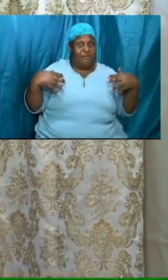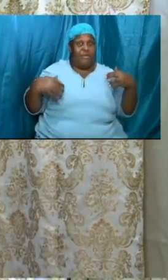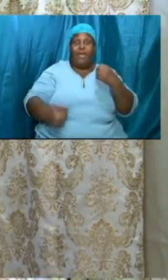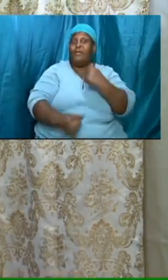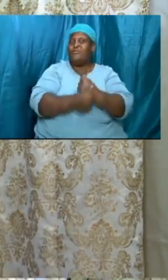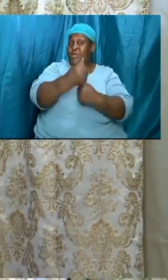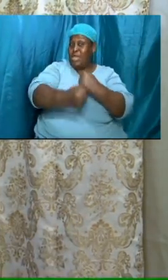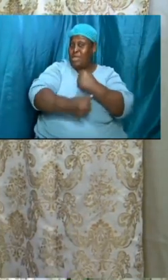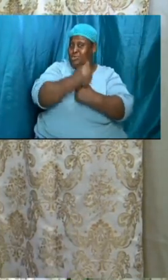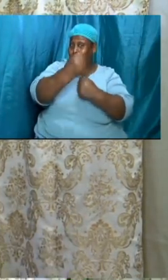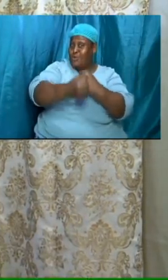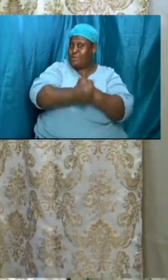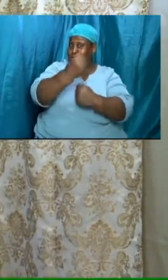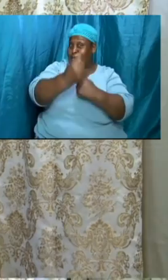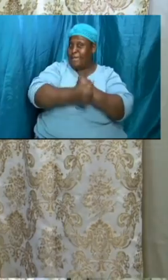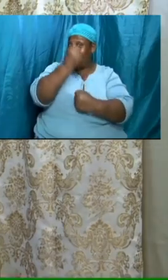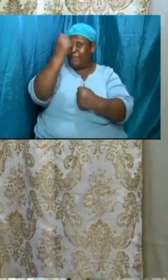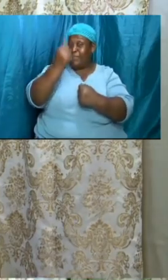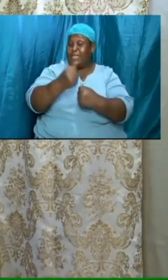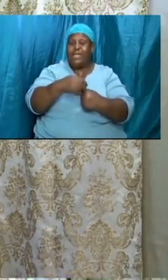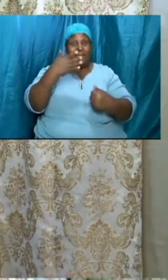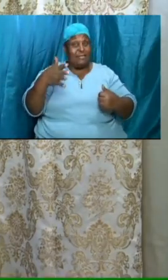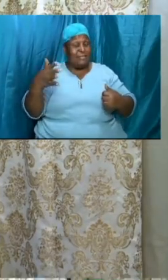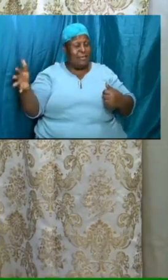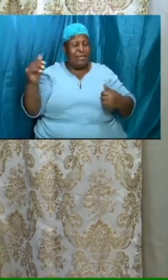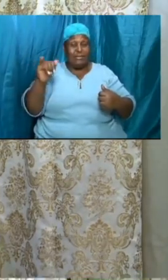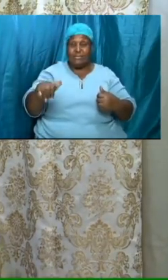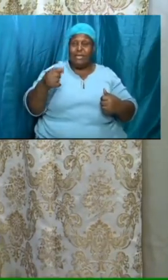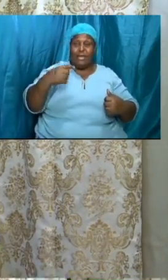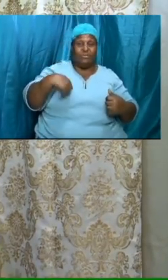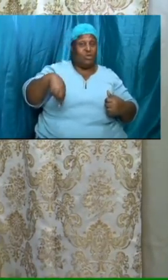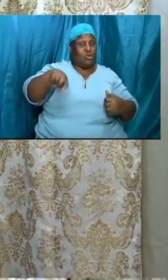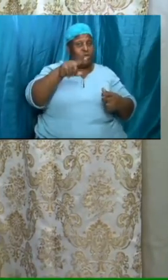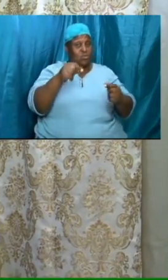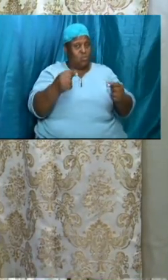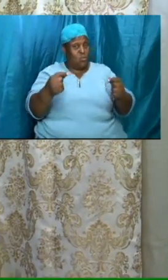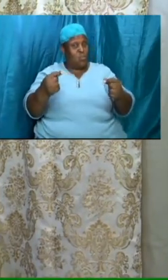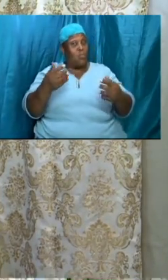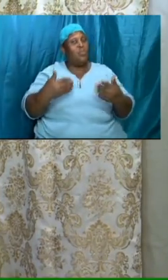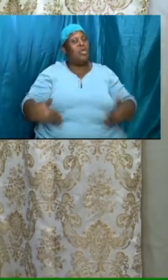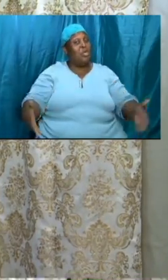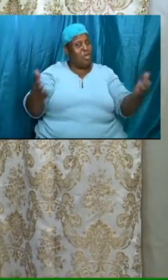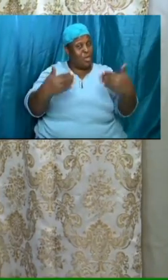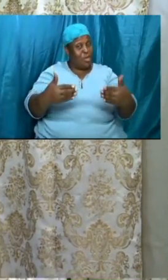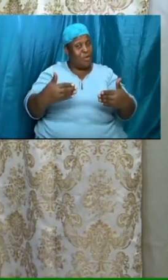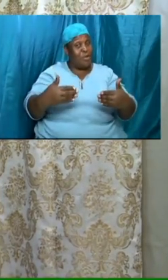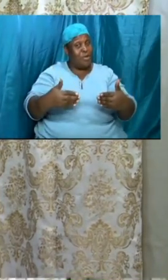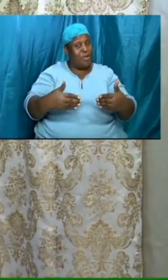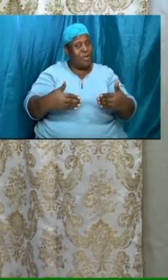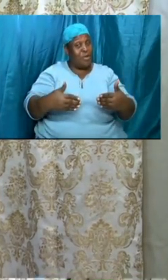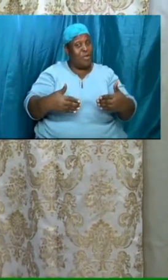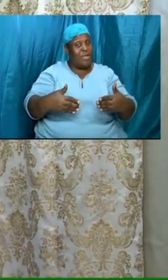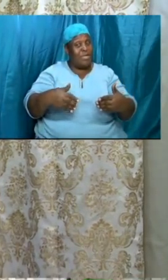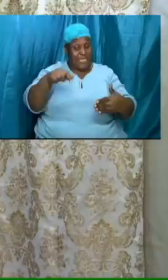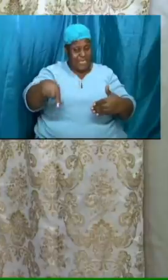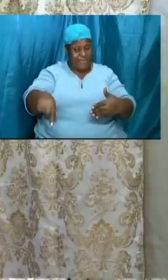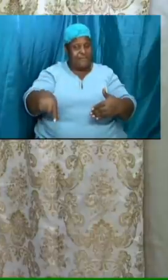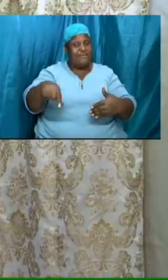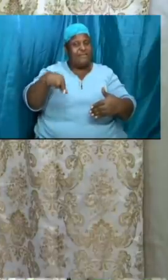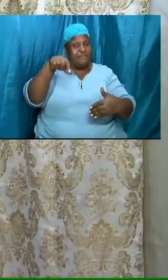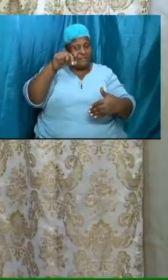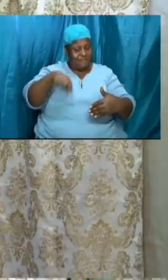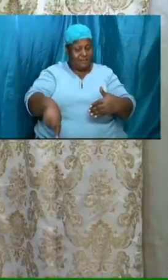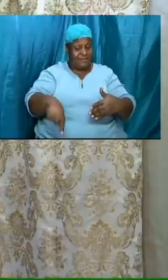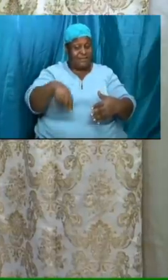the things that we do here and now in this life brothers and sisters